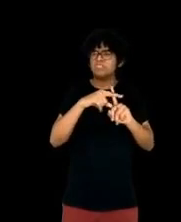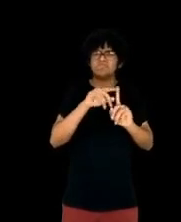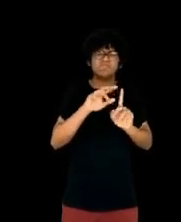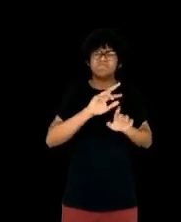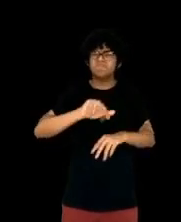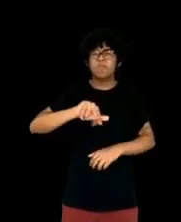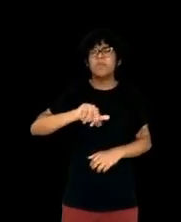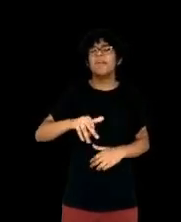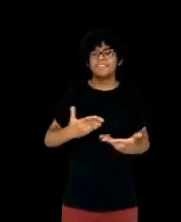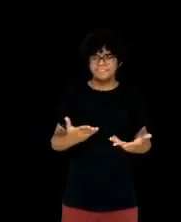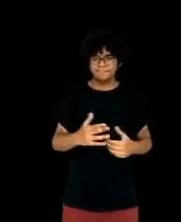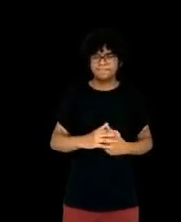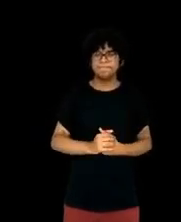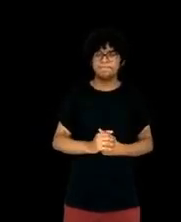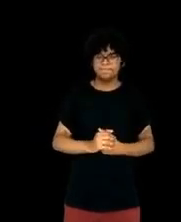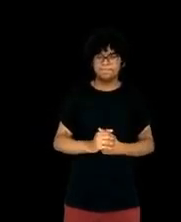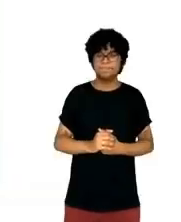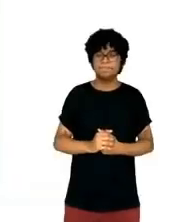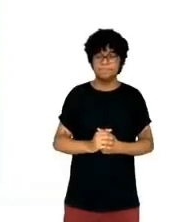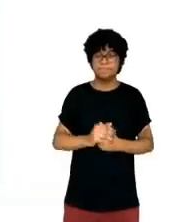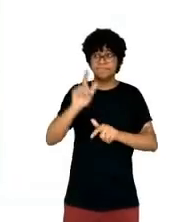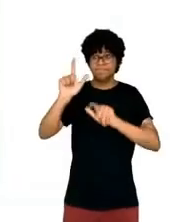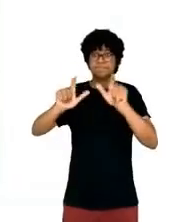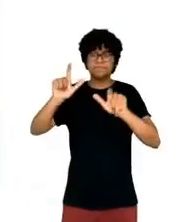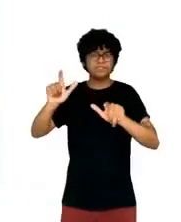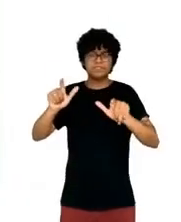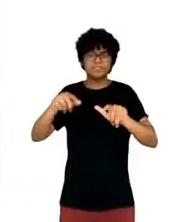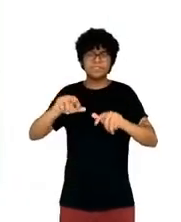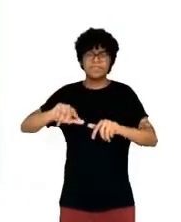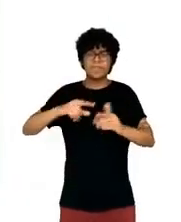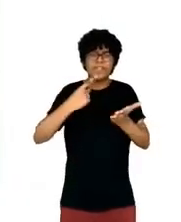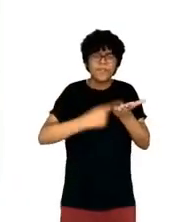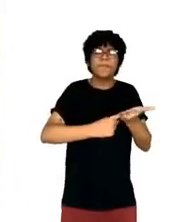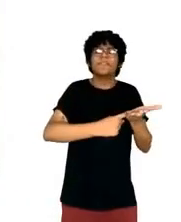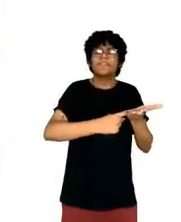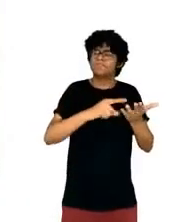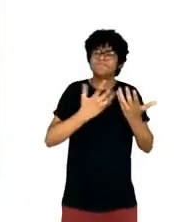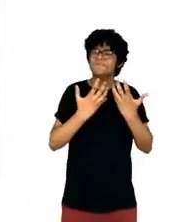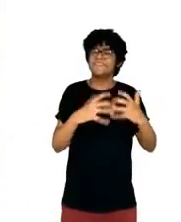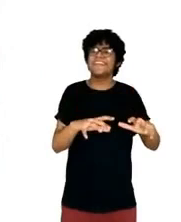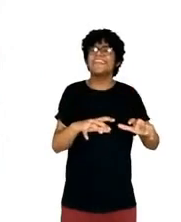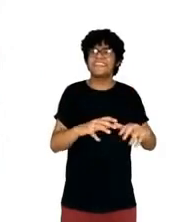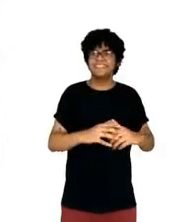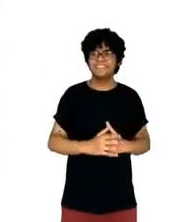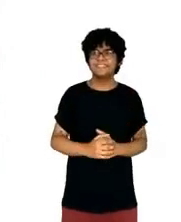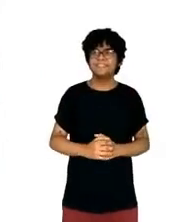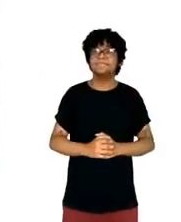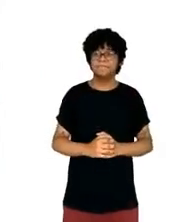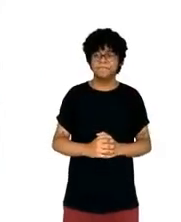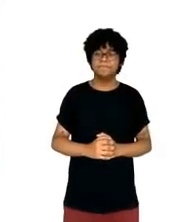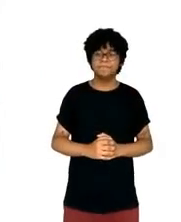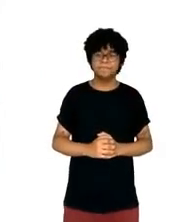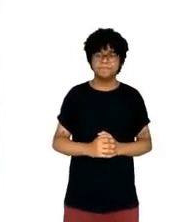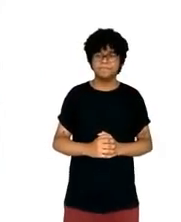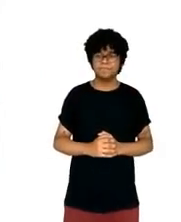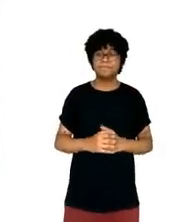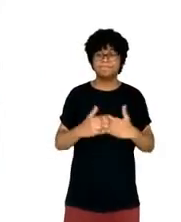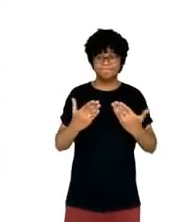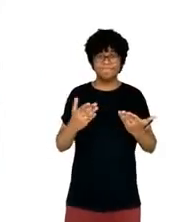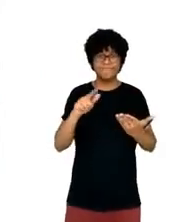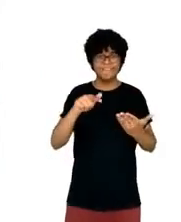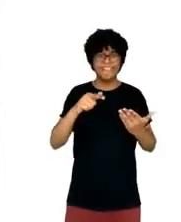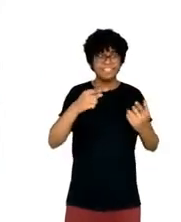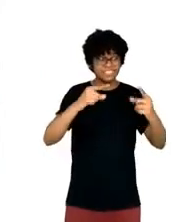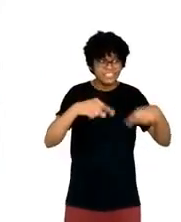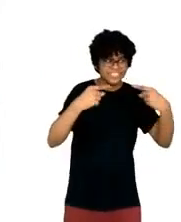unhappy with good ad targeting. And the obstacles to success were quite a bit greater. At the conference,